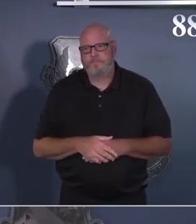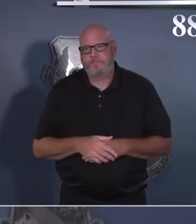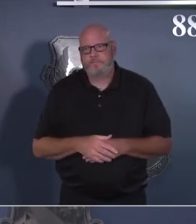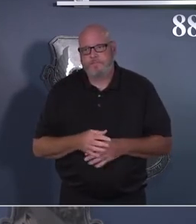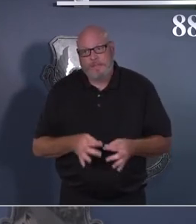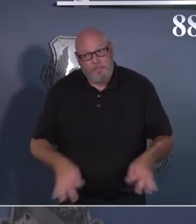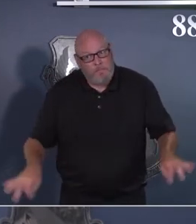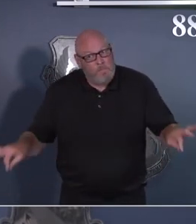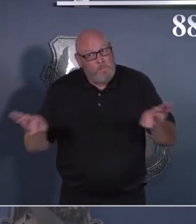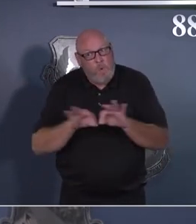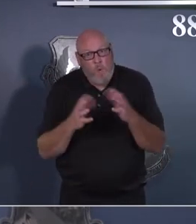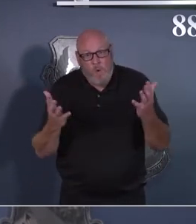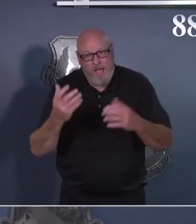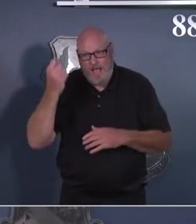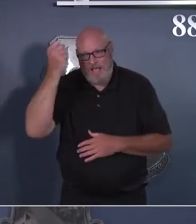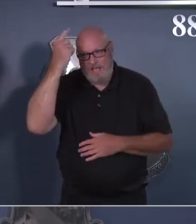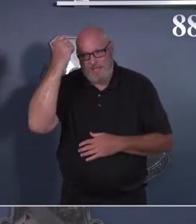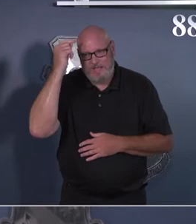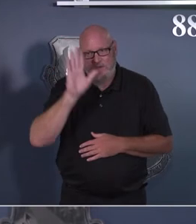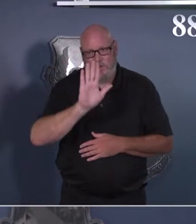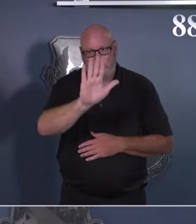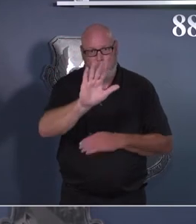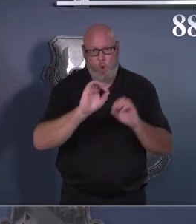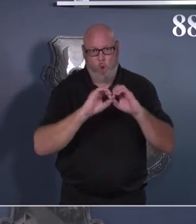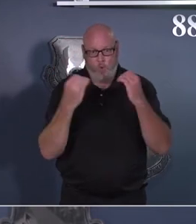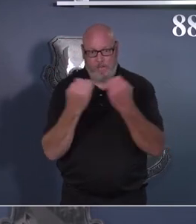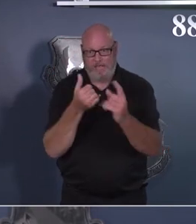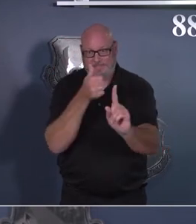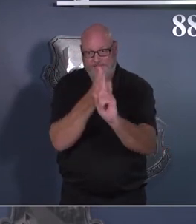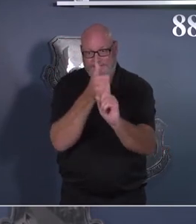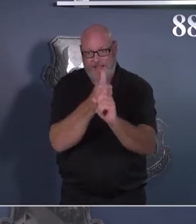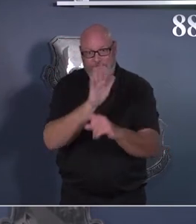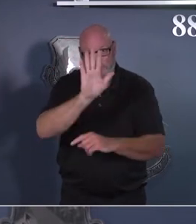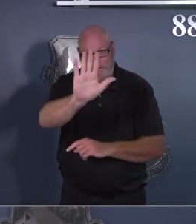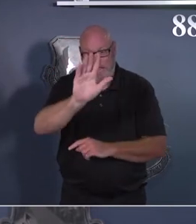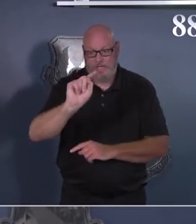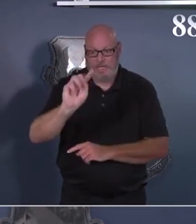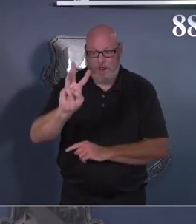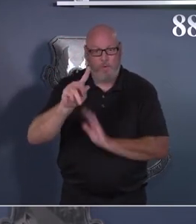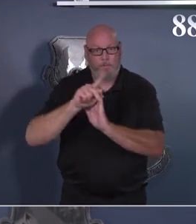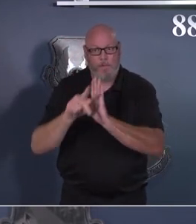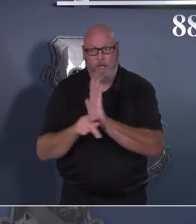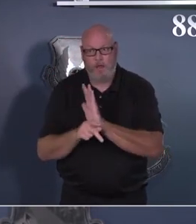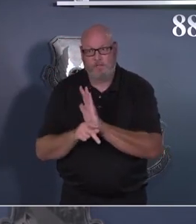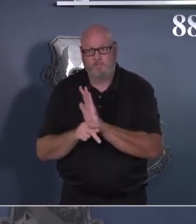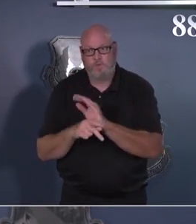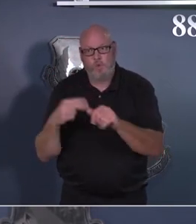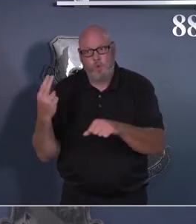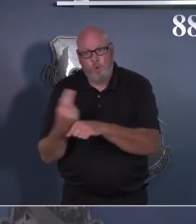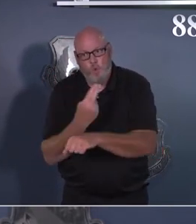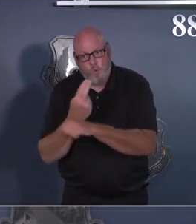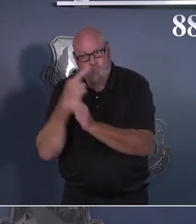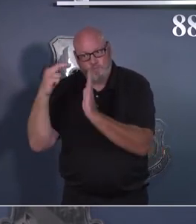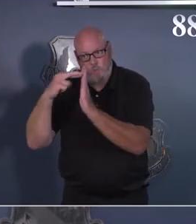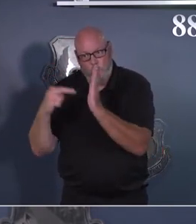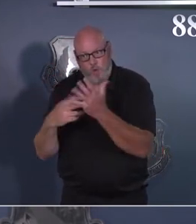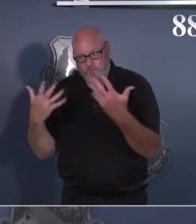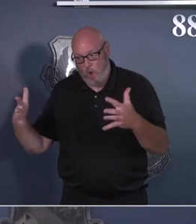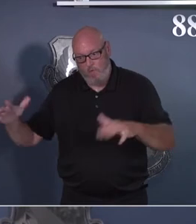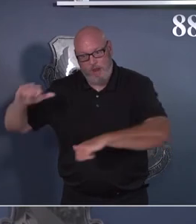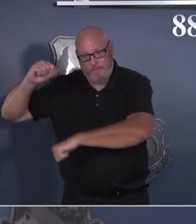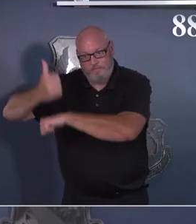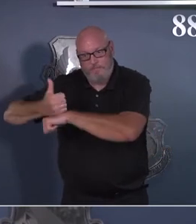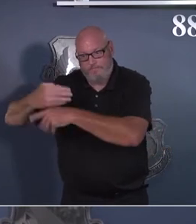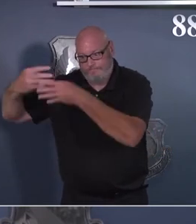guidance that your organization has, and to use the existing flexibilities that you have to